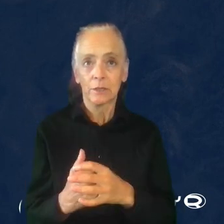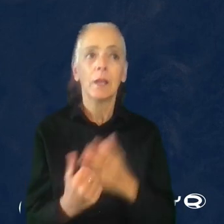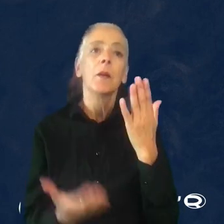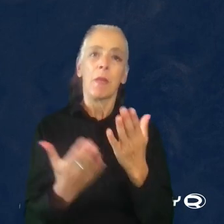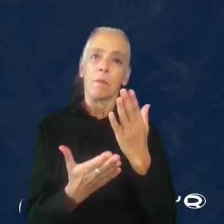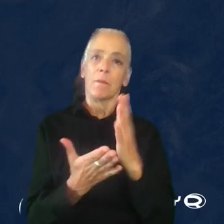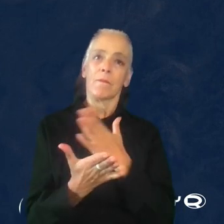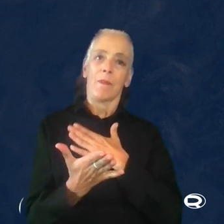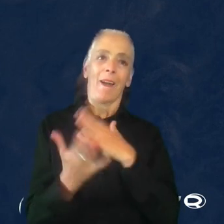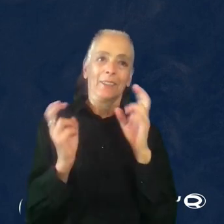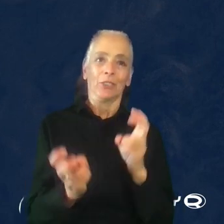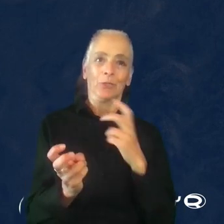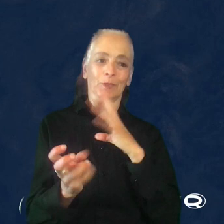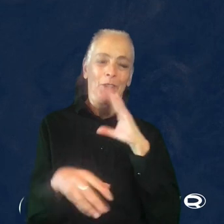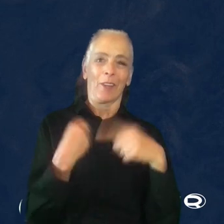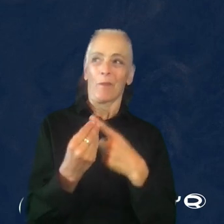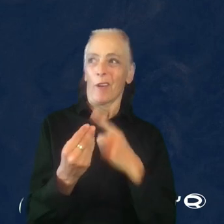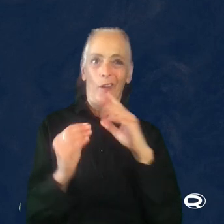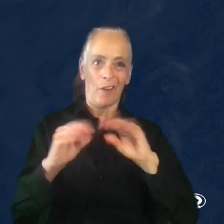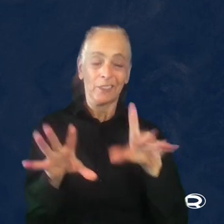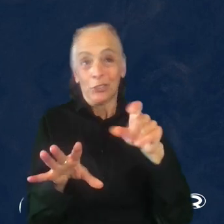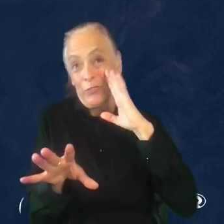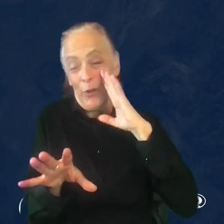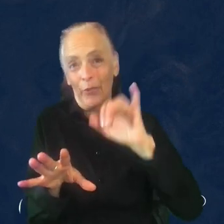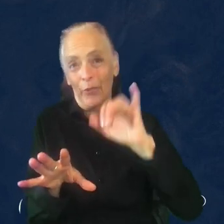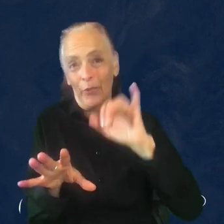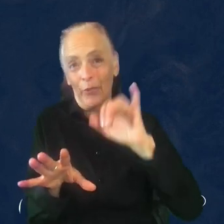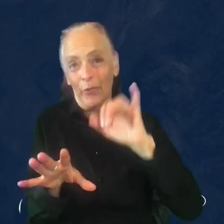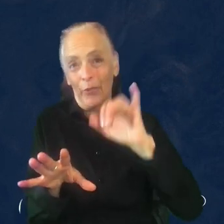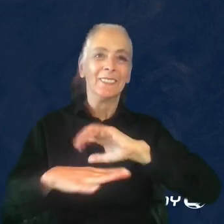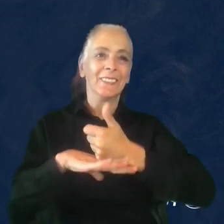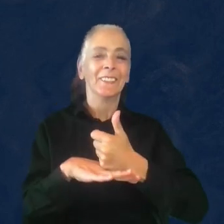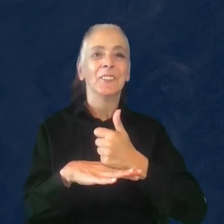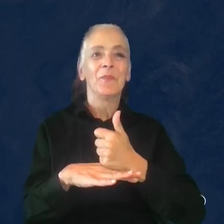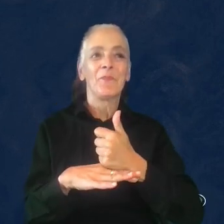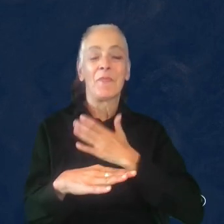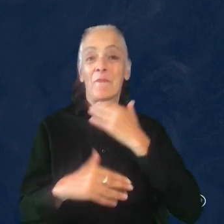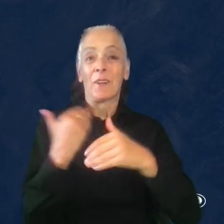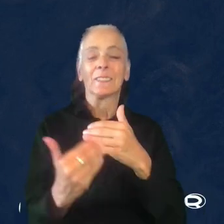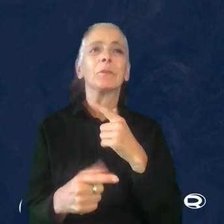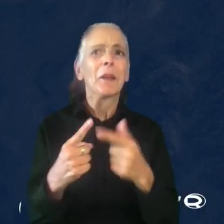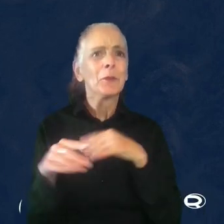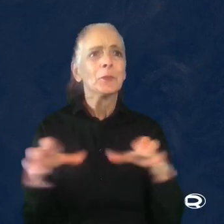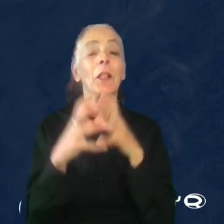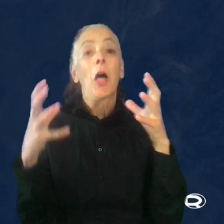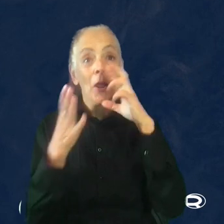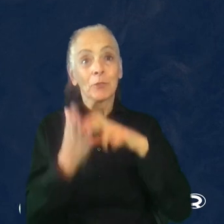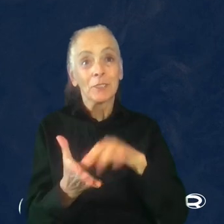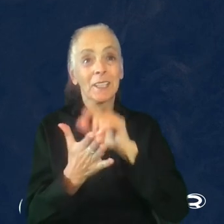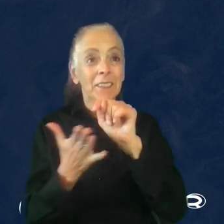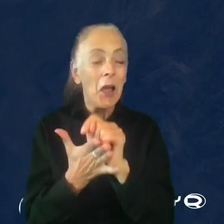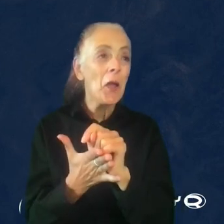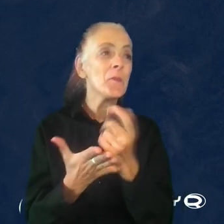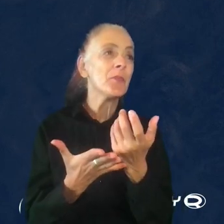of you, something that I should have known would happen when setting up the process in this way. But I was doing a lot of research at the time, trying to